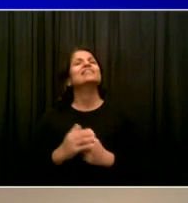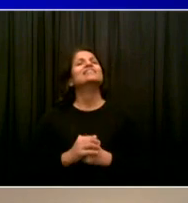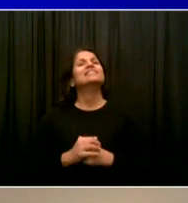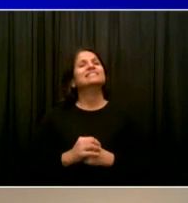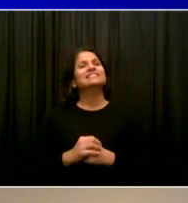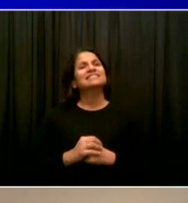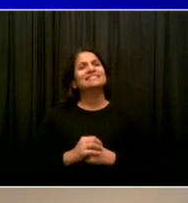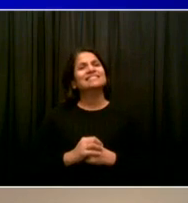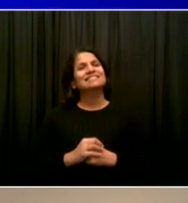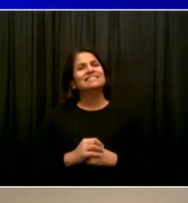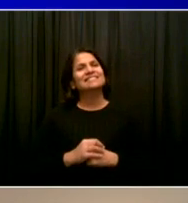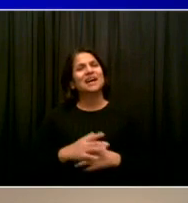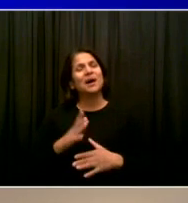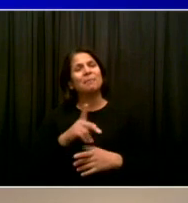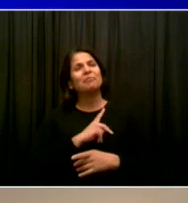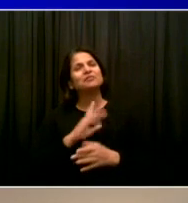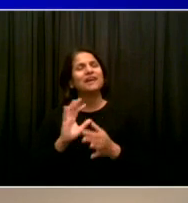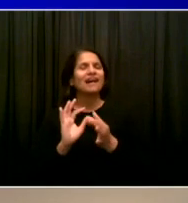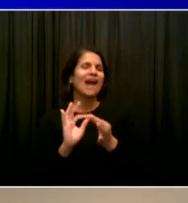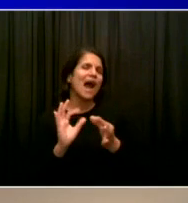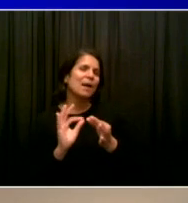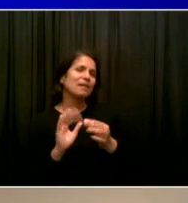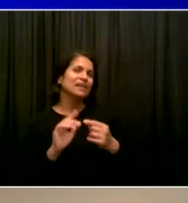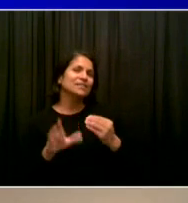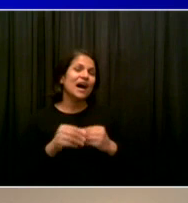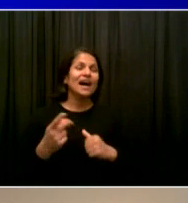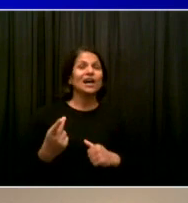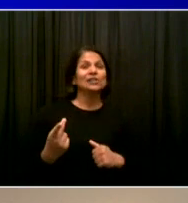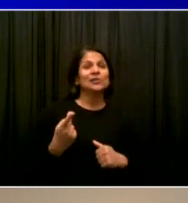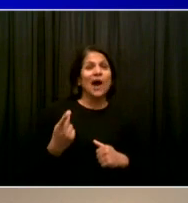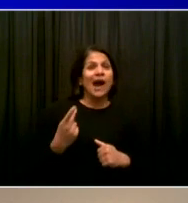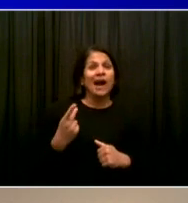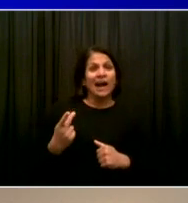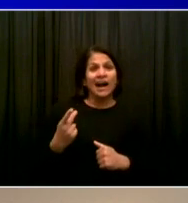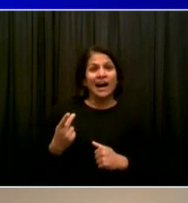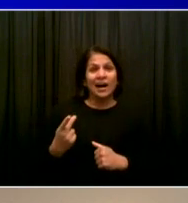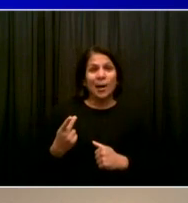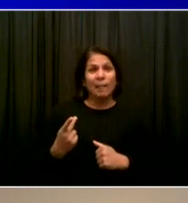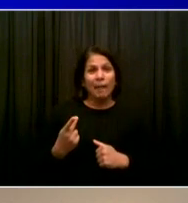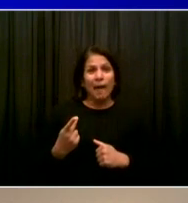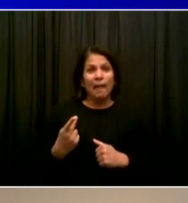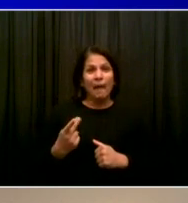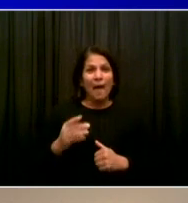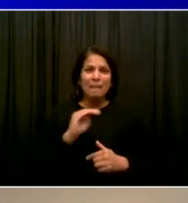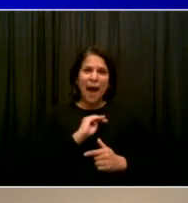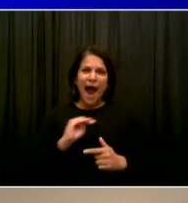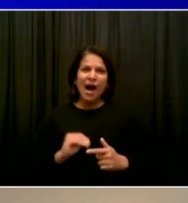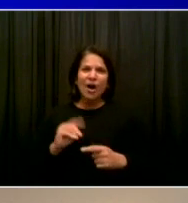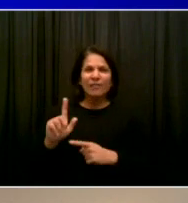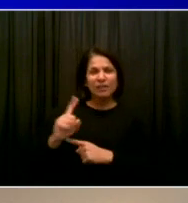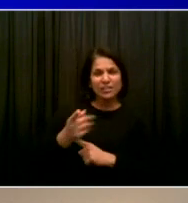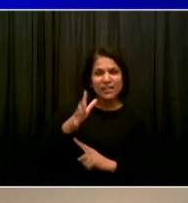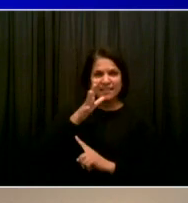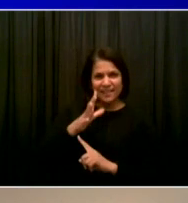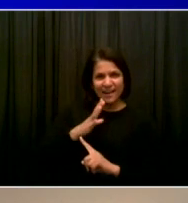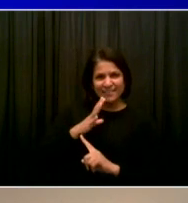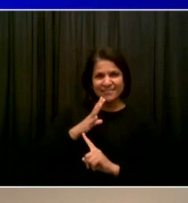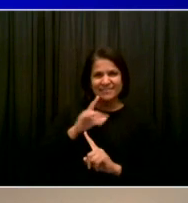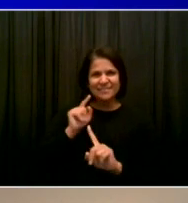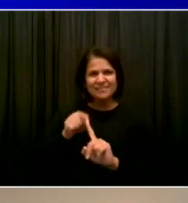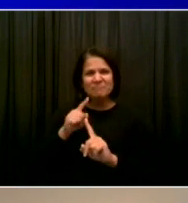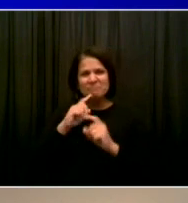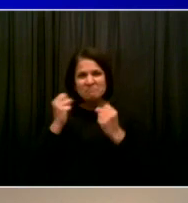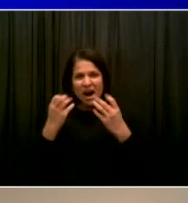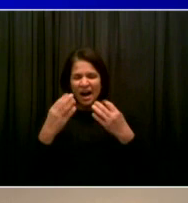in dealing with all the challenges that come with leading this city, there's times when we've needed to look to